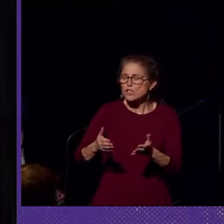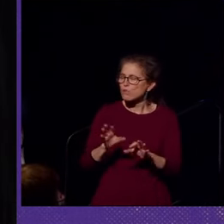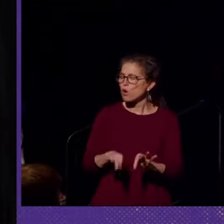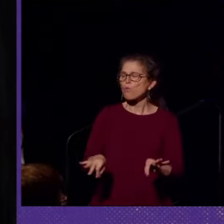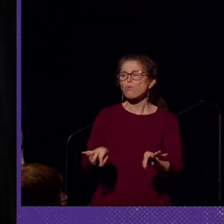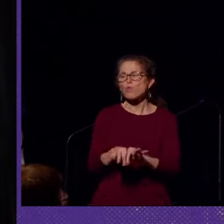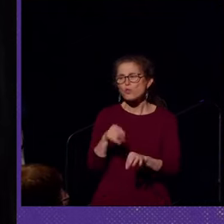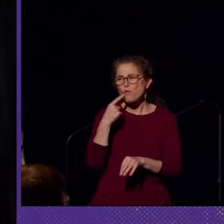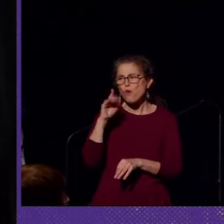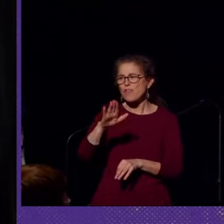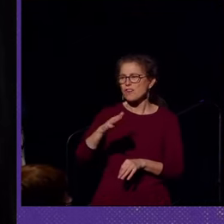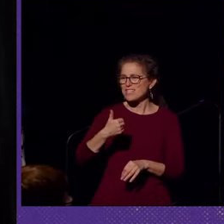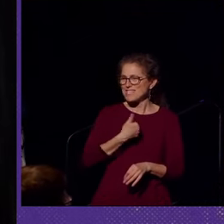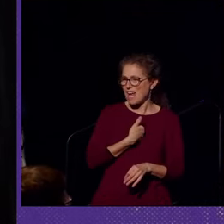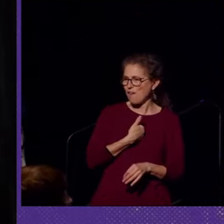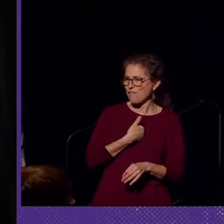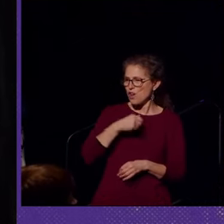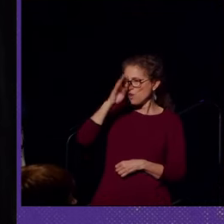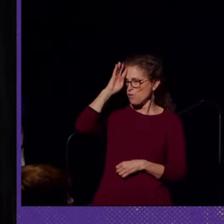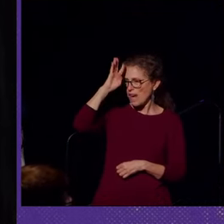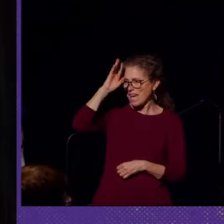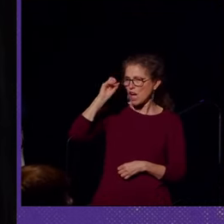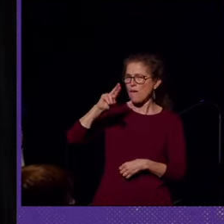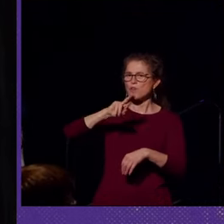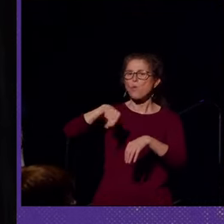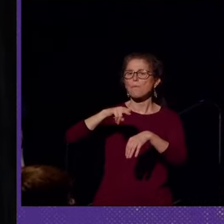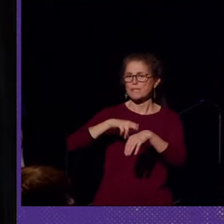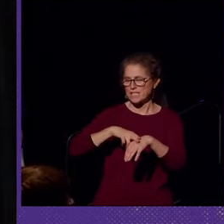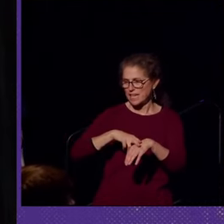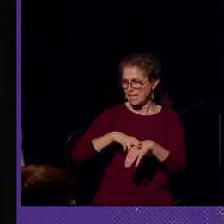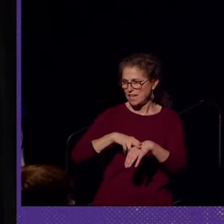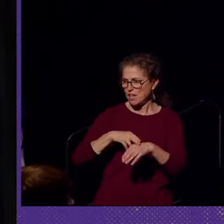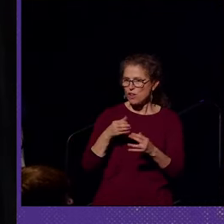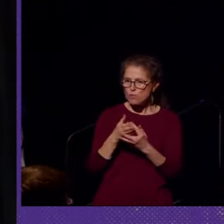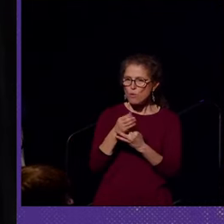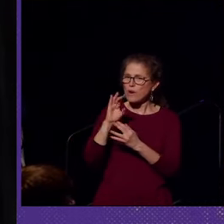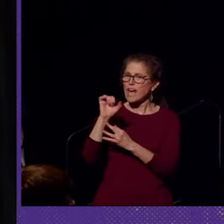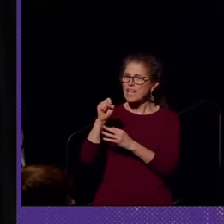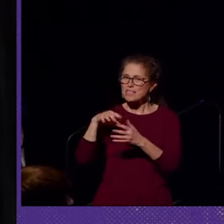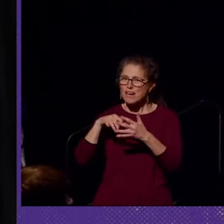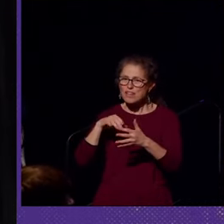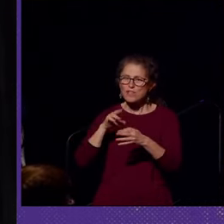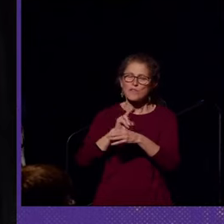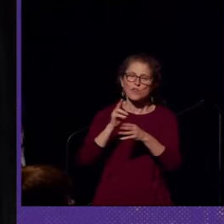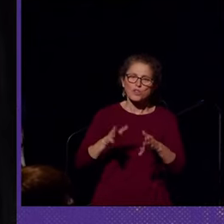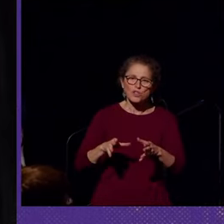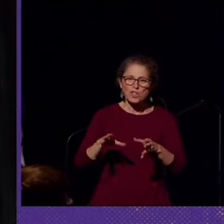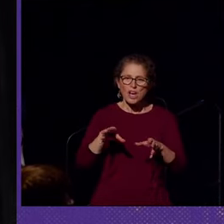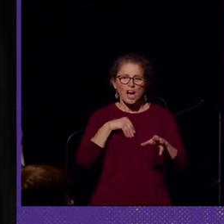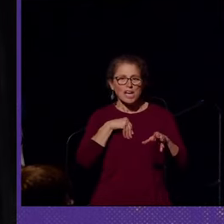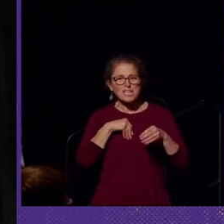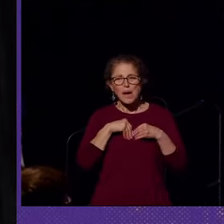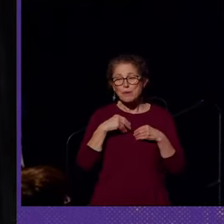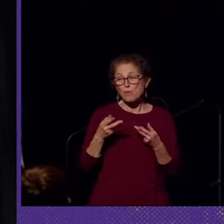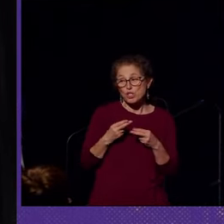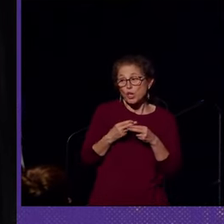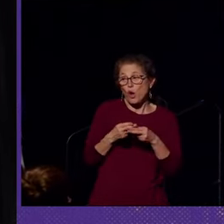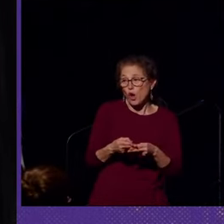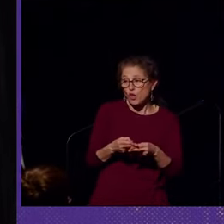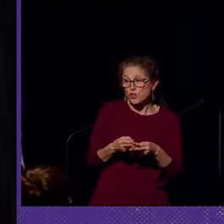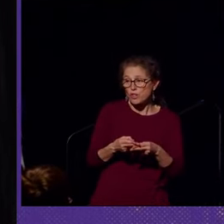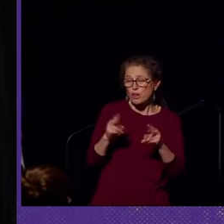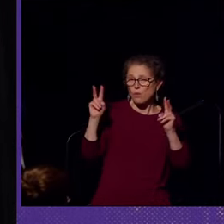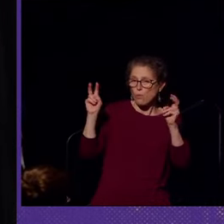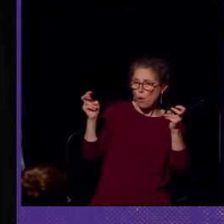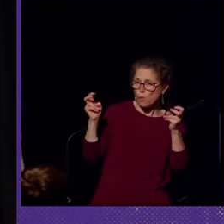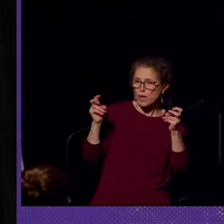for their self-creating of normalcy. Through case studies of users adopting what Dr. Verde refers to as,